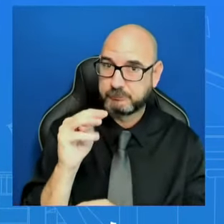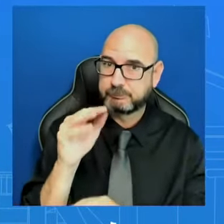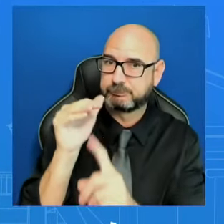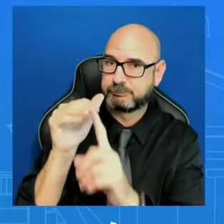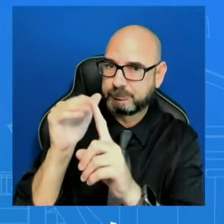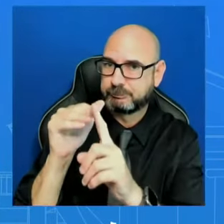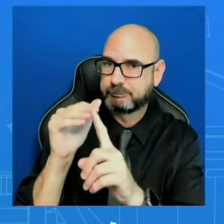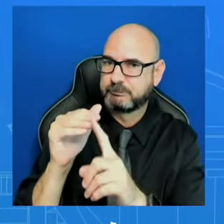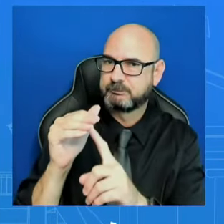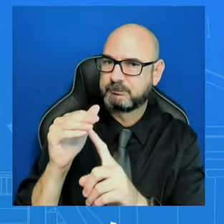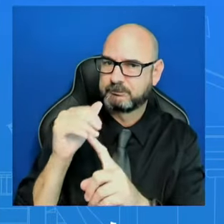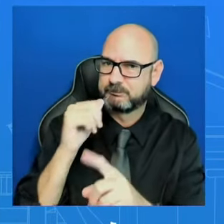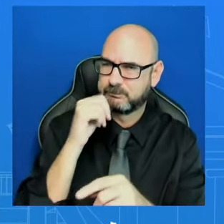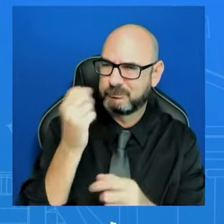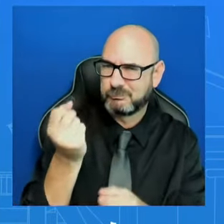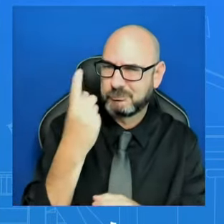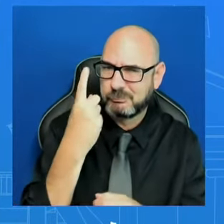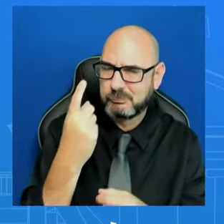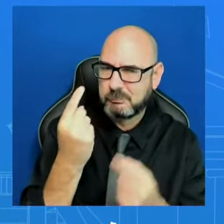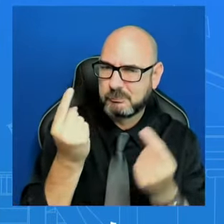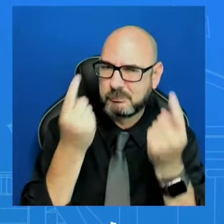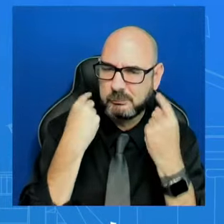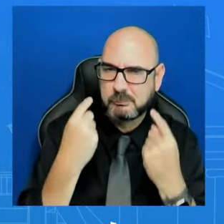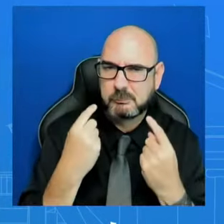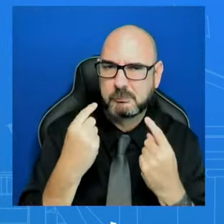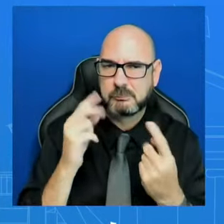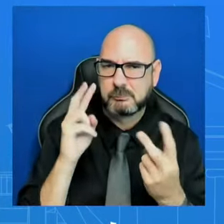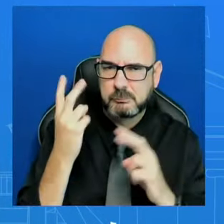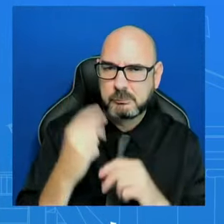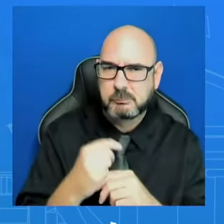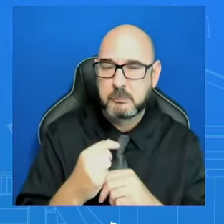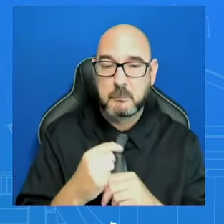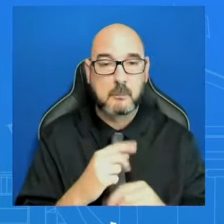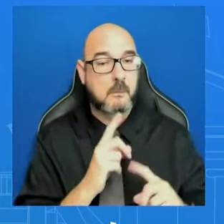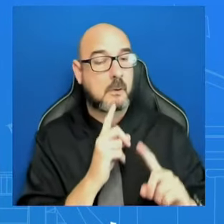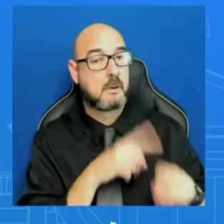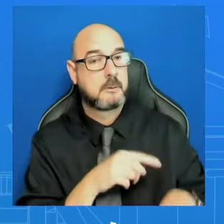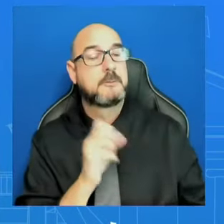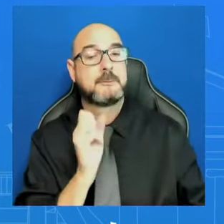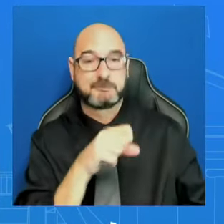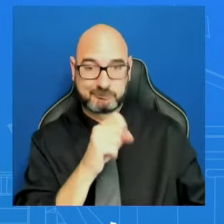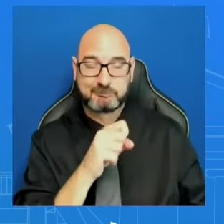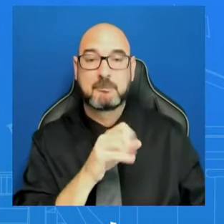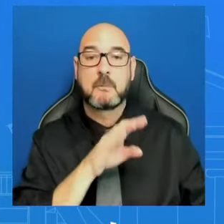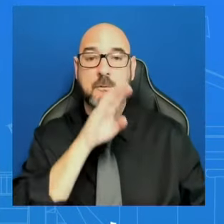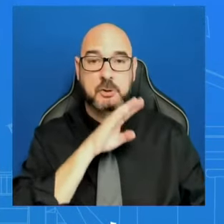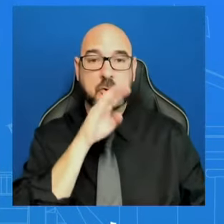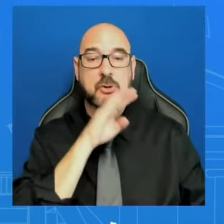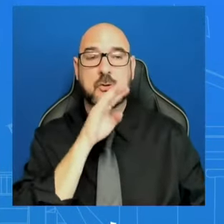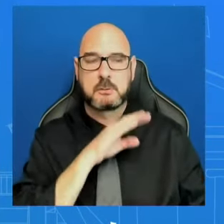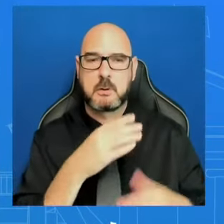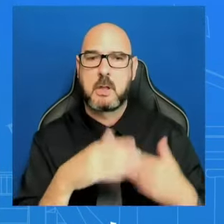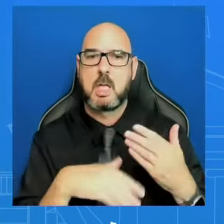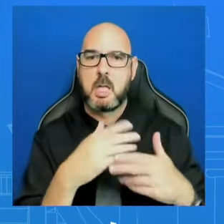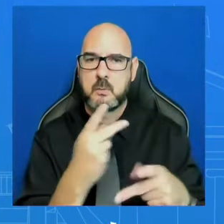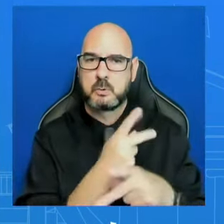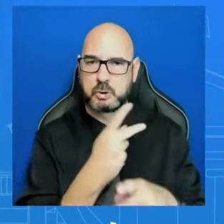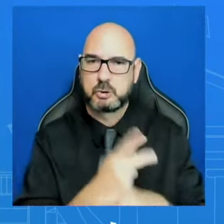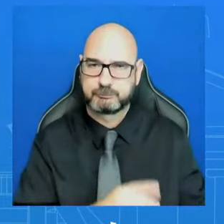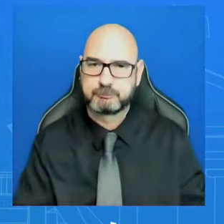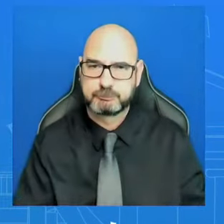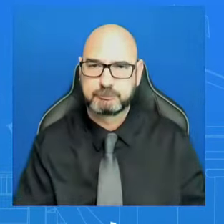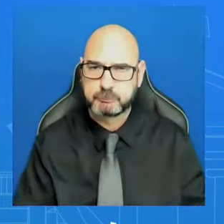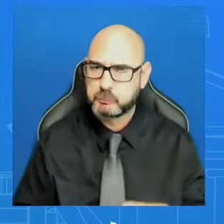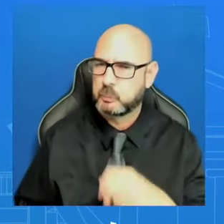there's been growing frustration. Thank you so much, Karine. John, one question on Israel and another on Venezuela. We saw in the